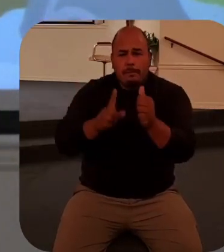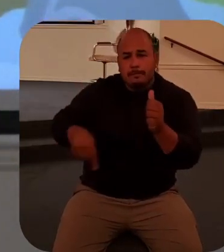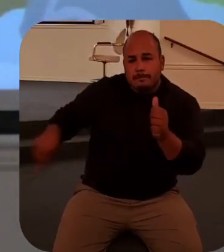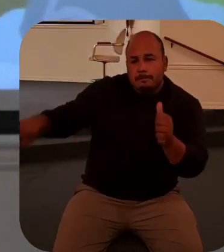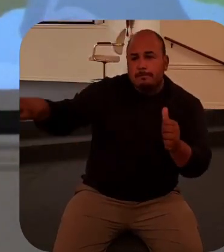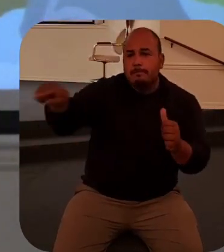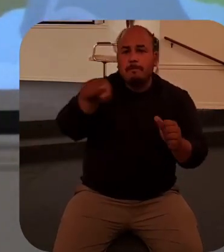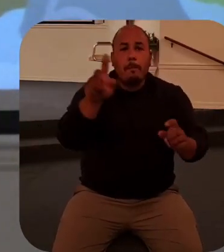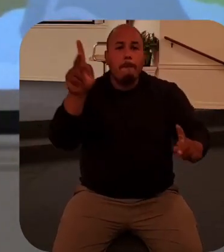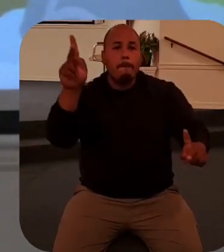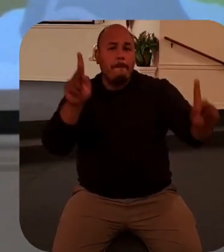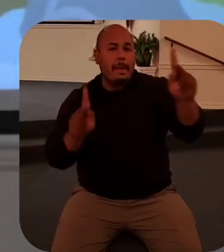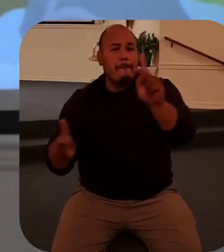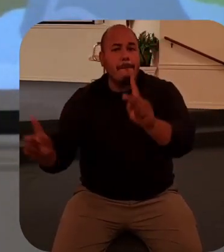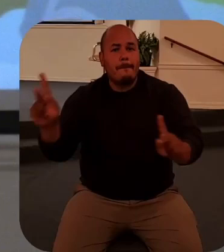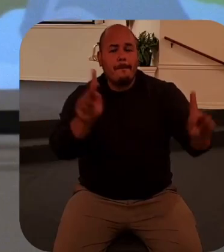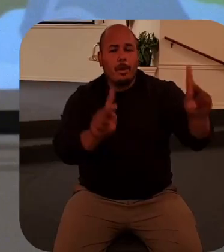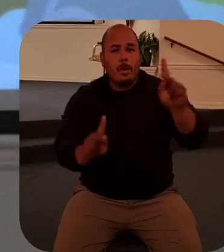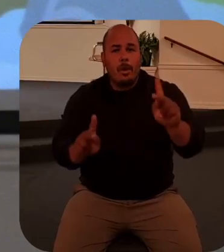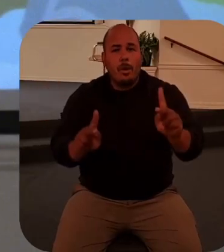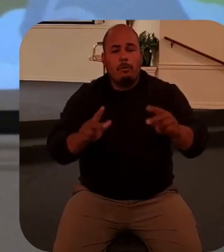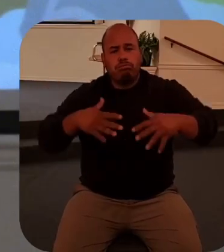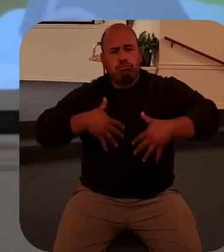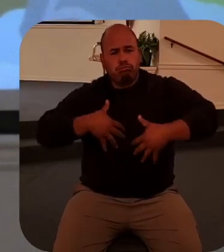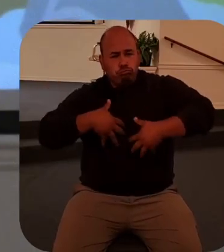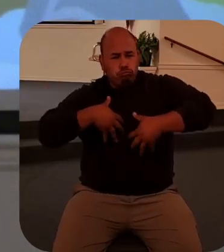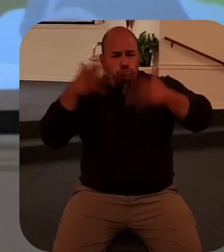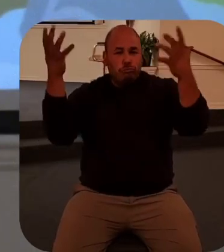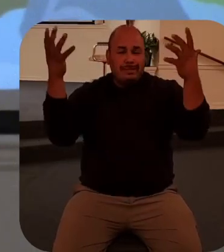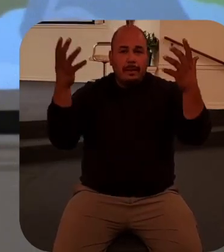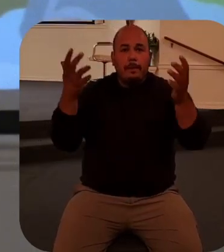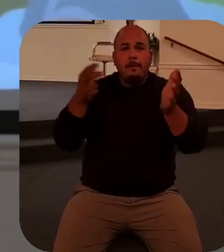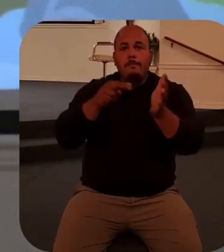death to God's power to grant eternal life